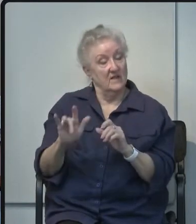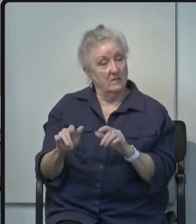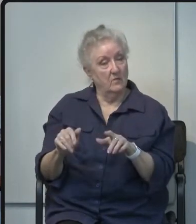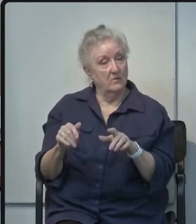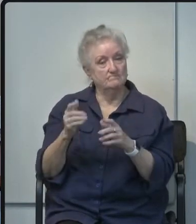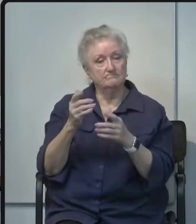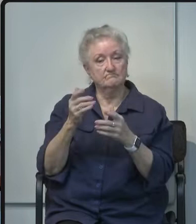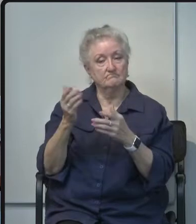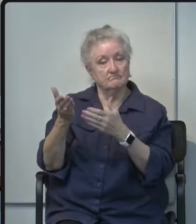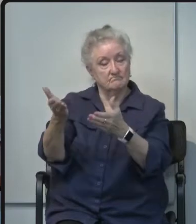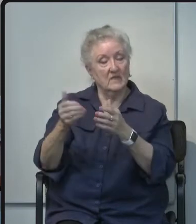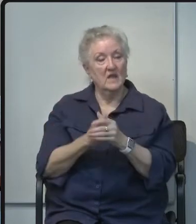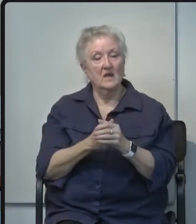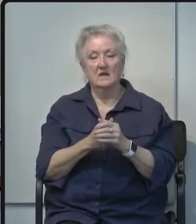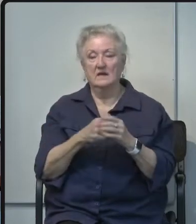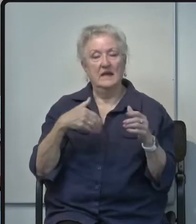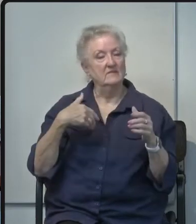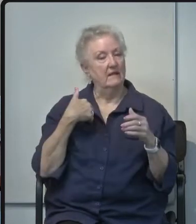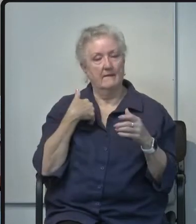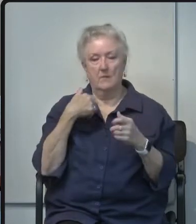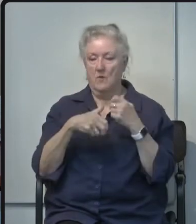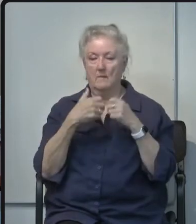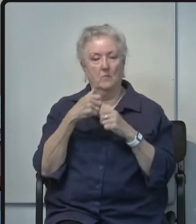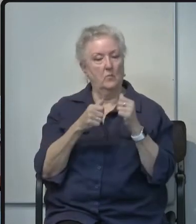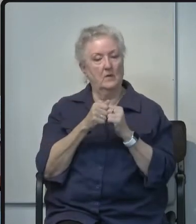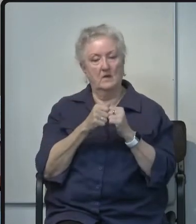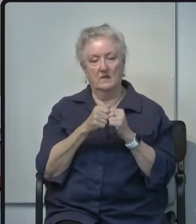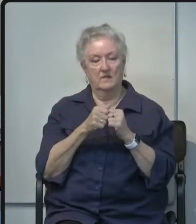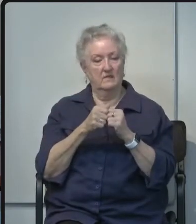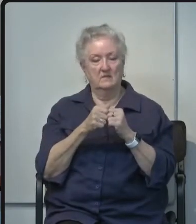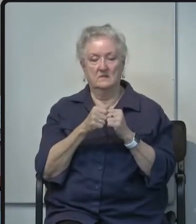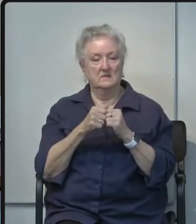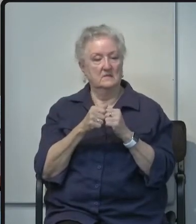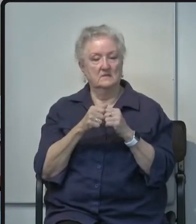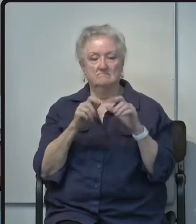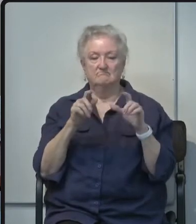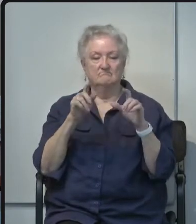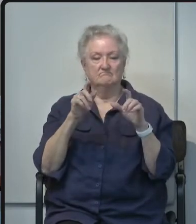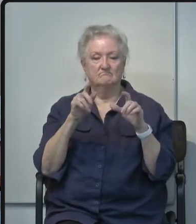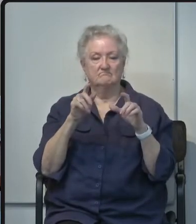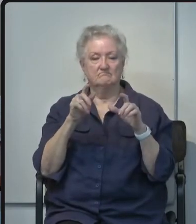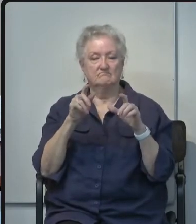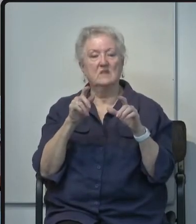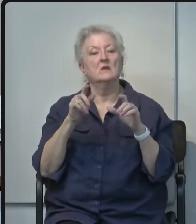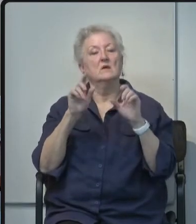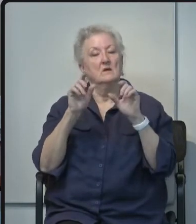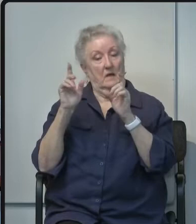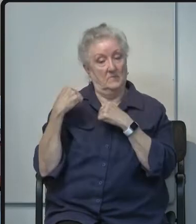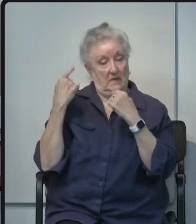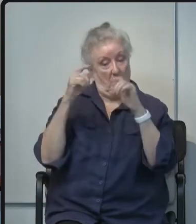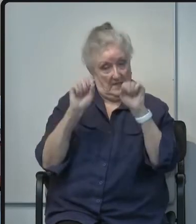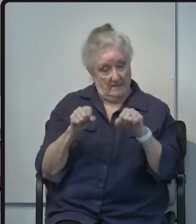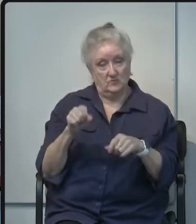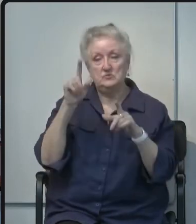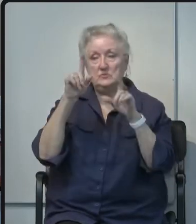that we have not had an issue with testing everyone who needs to be tested in the priority group